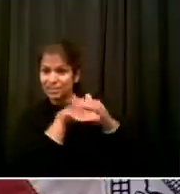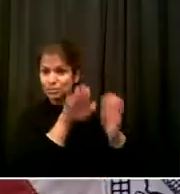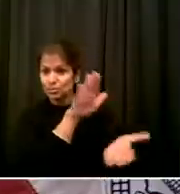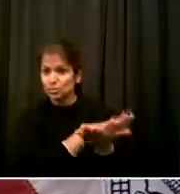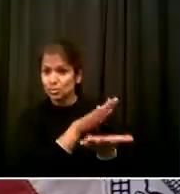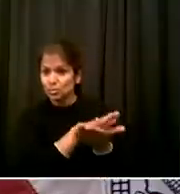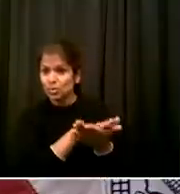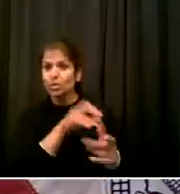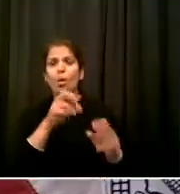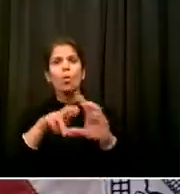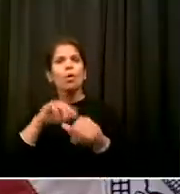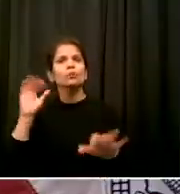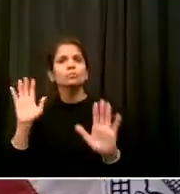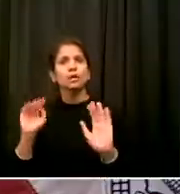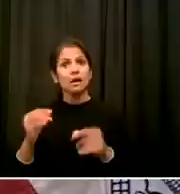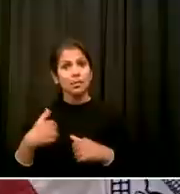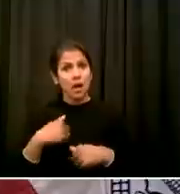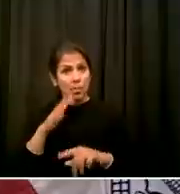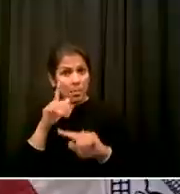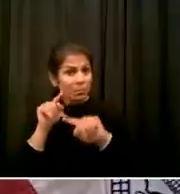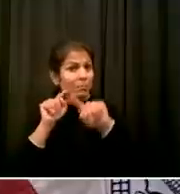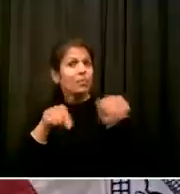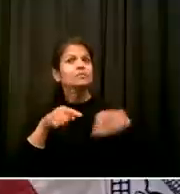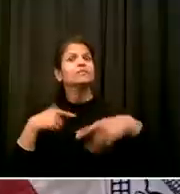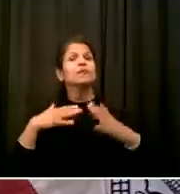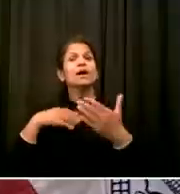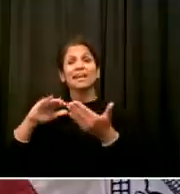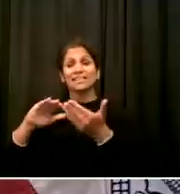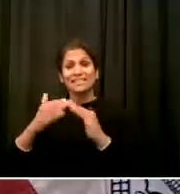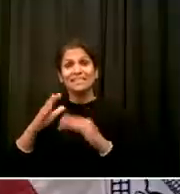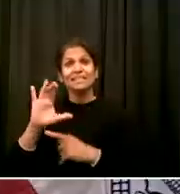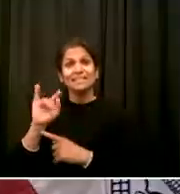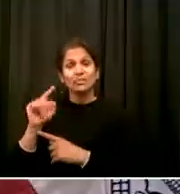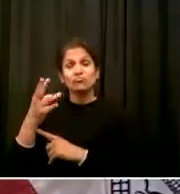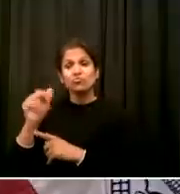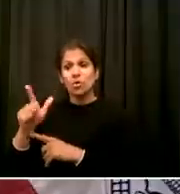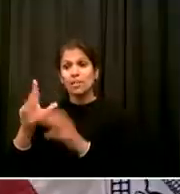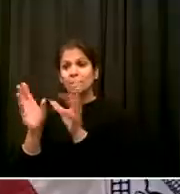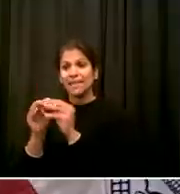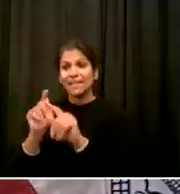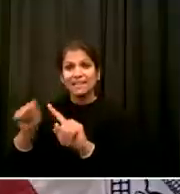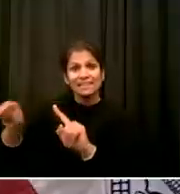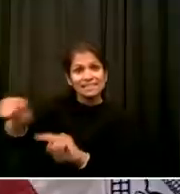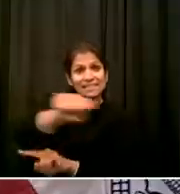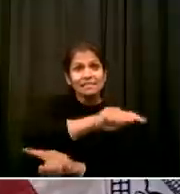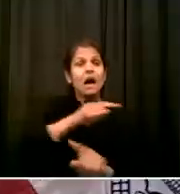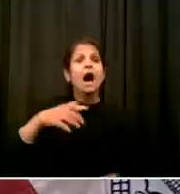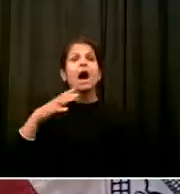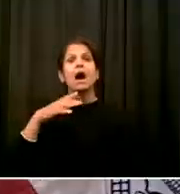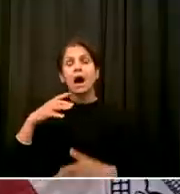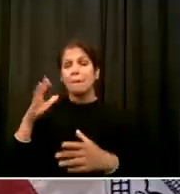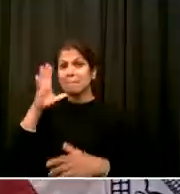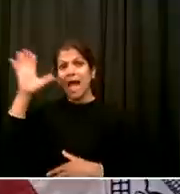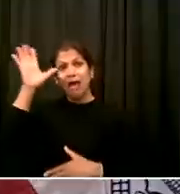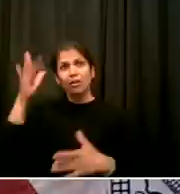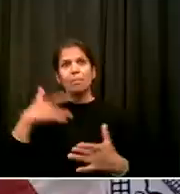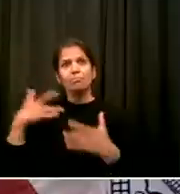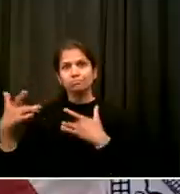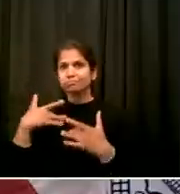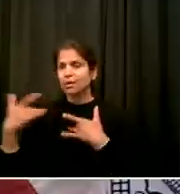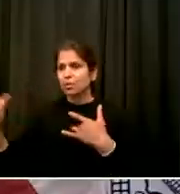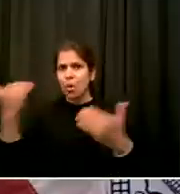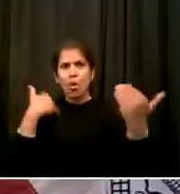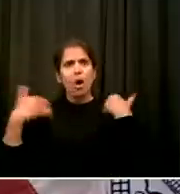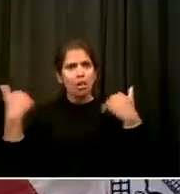less They're worried about school shootings They're worried about weapons in schools These are long-standing problems in this city